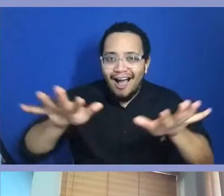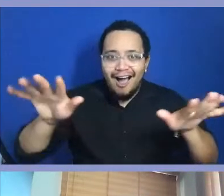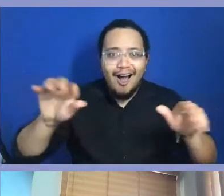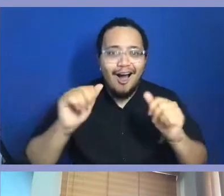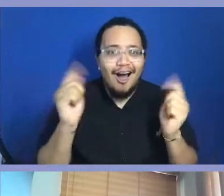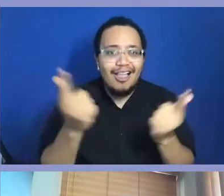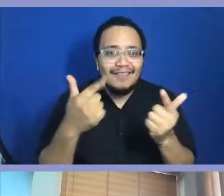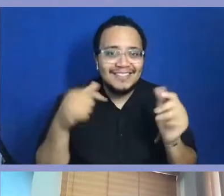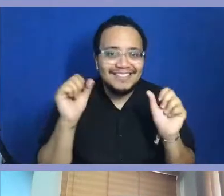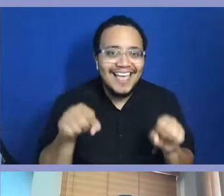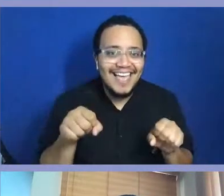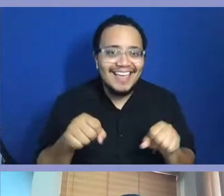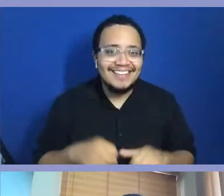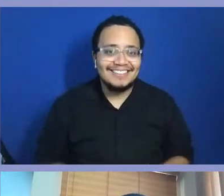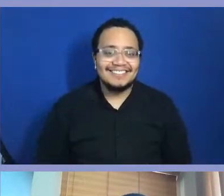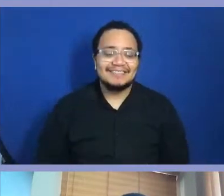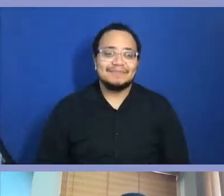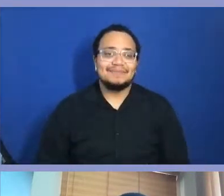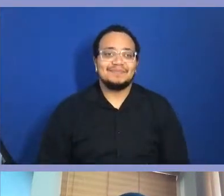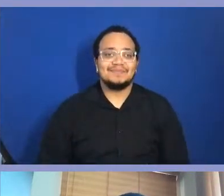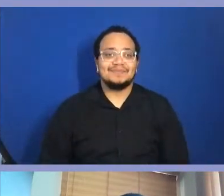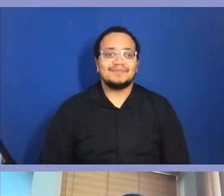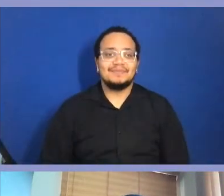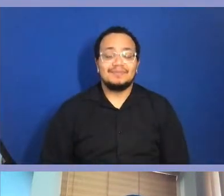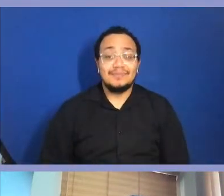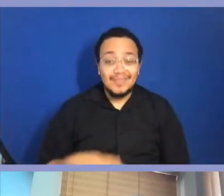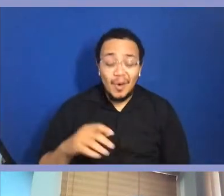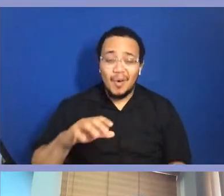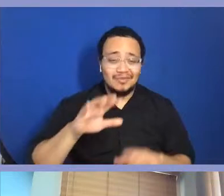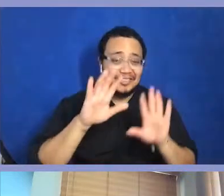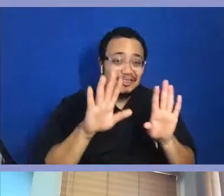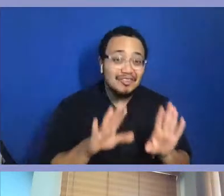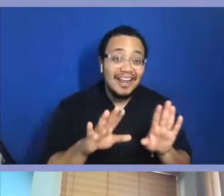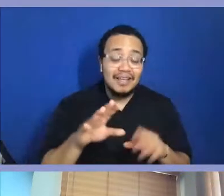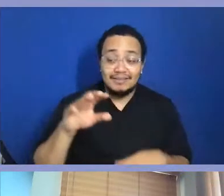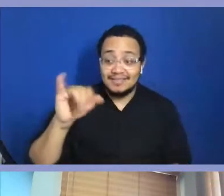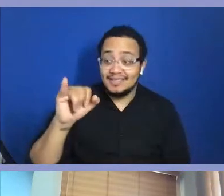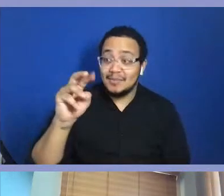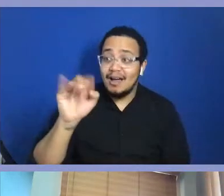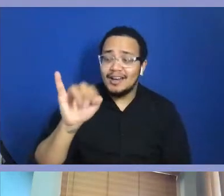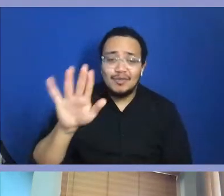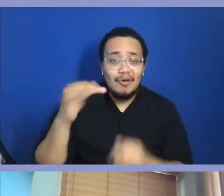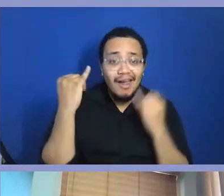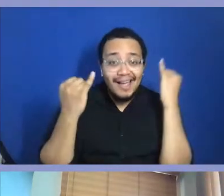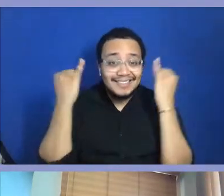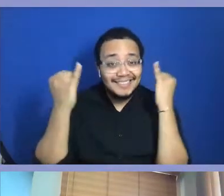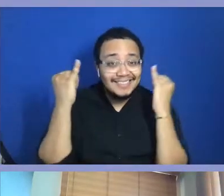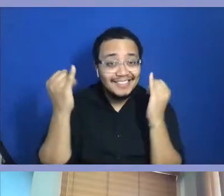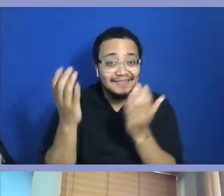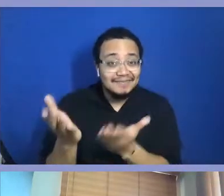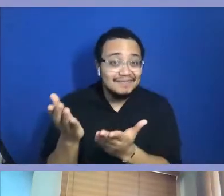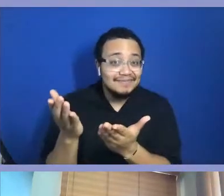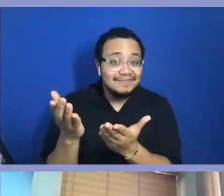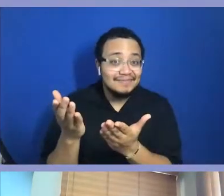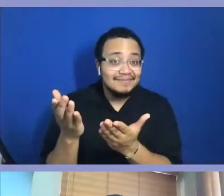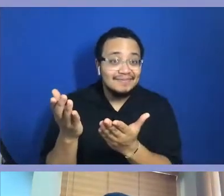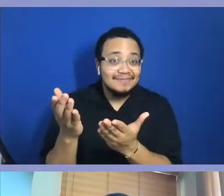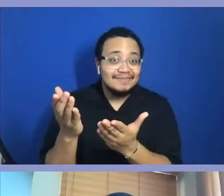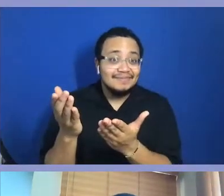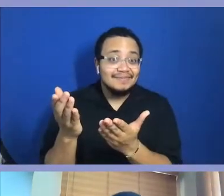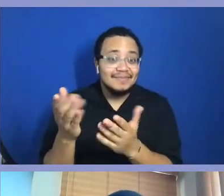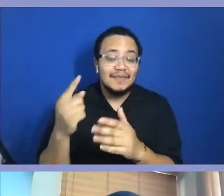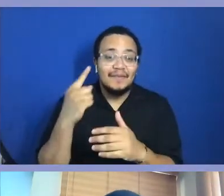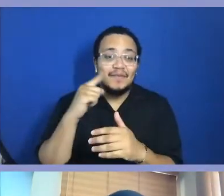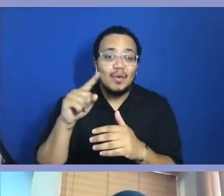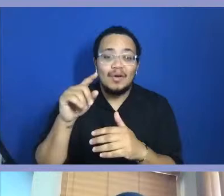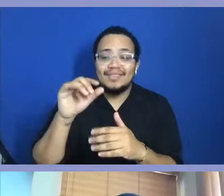No, I love that direction. Imani, what's some of your ideas, man? Like, how do you see this elevating this idea for these art